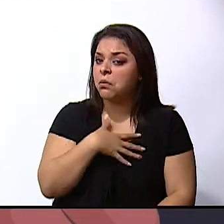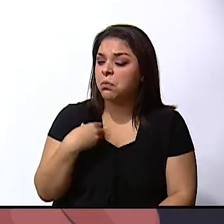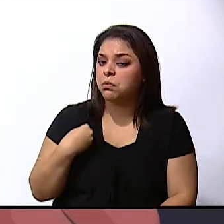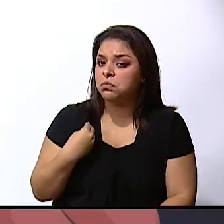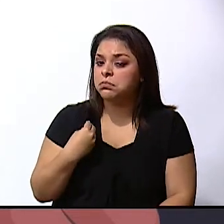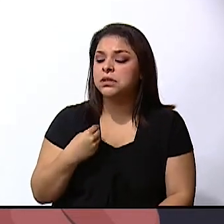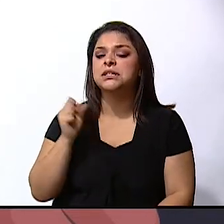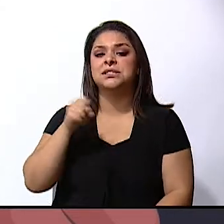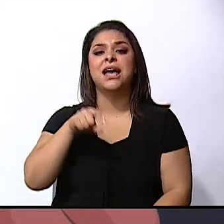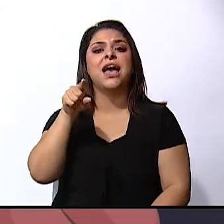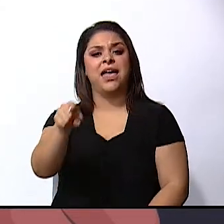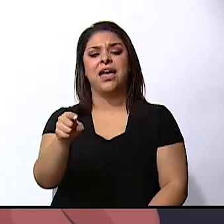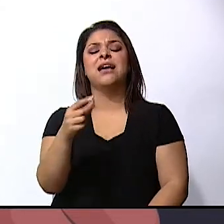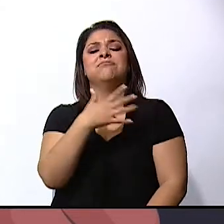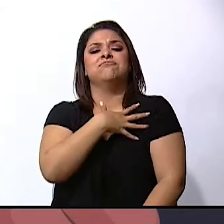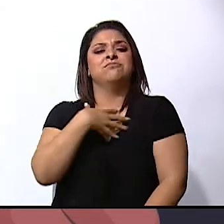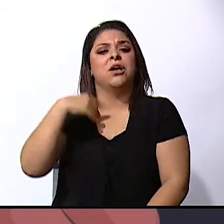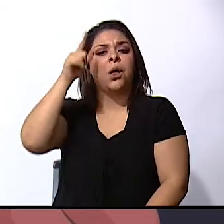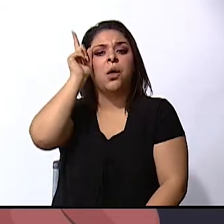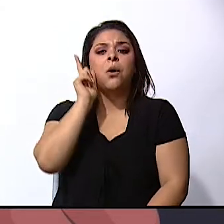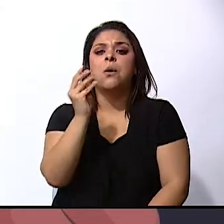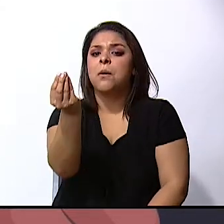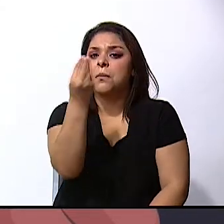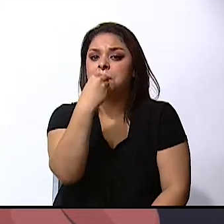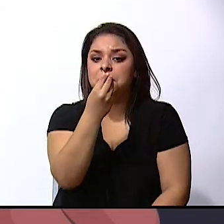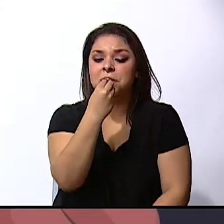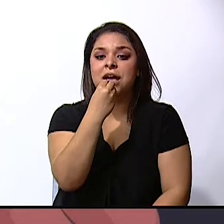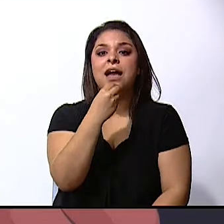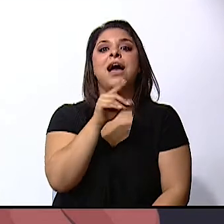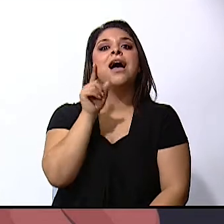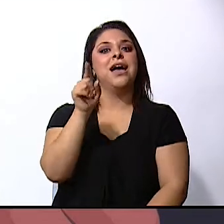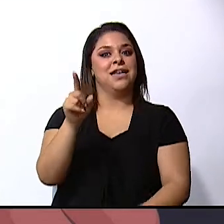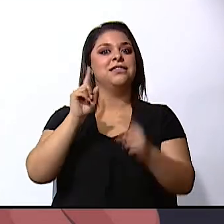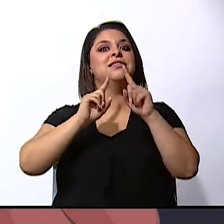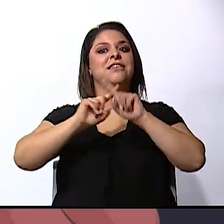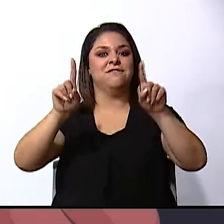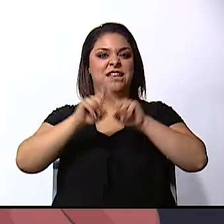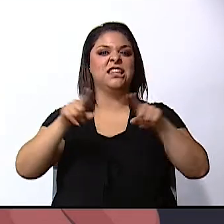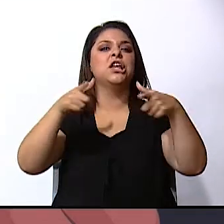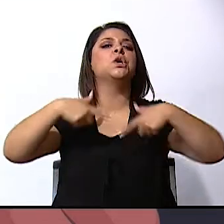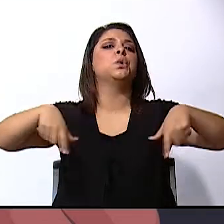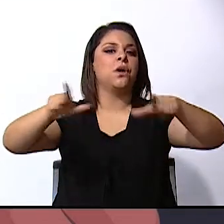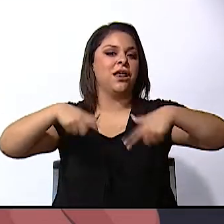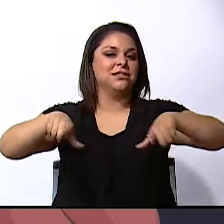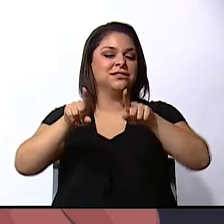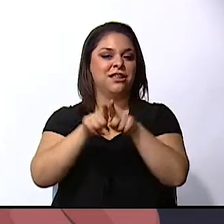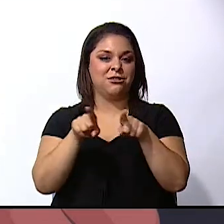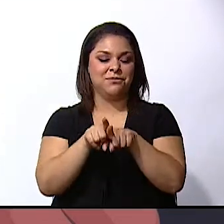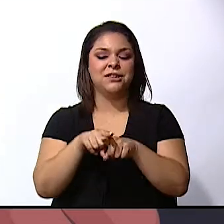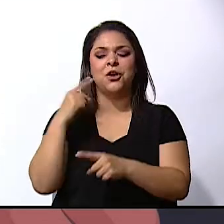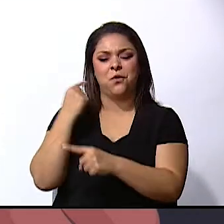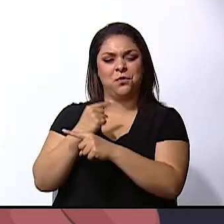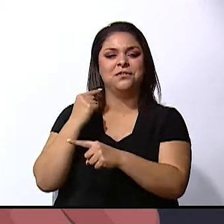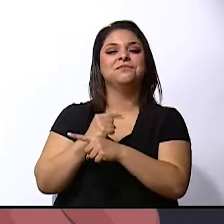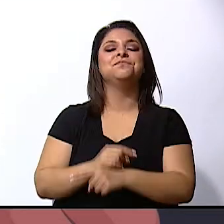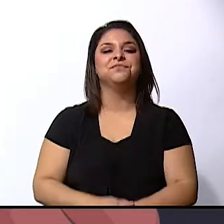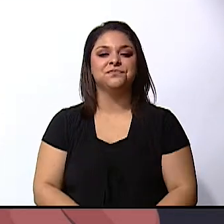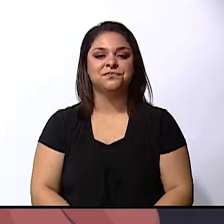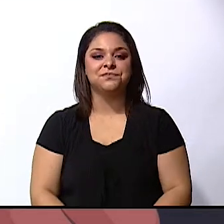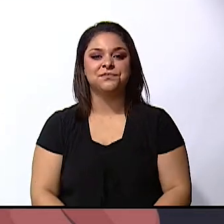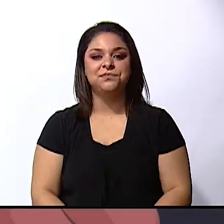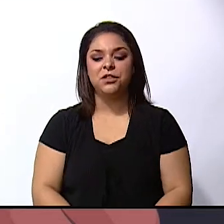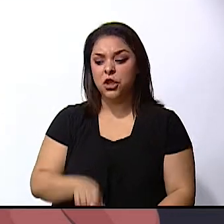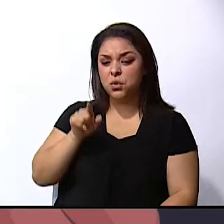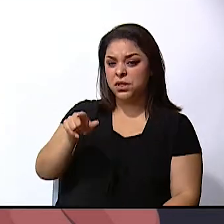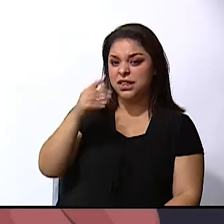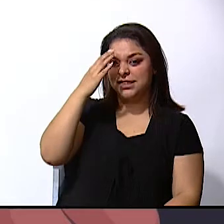she loved caribbean food and they go to many different places correct and do you